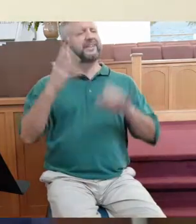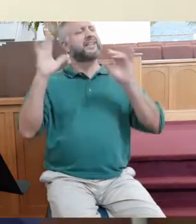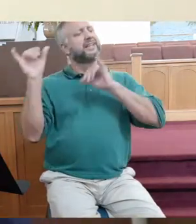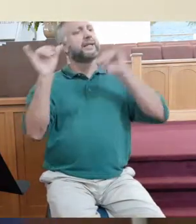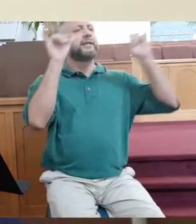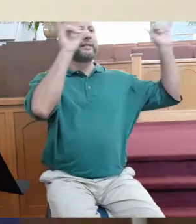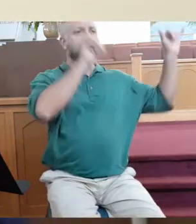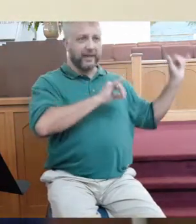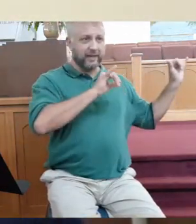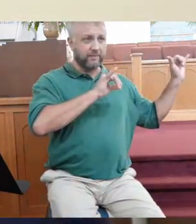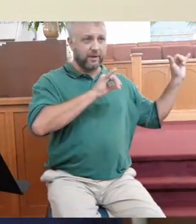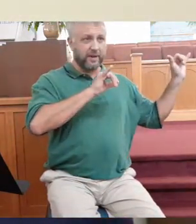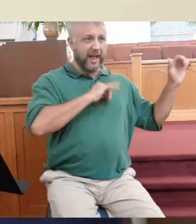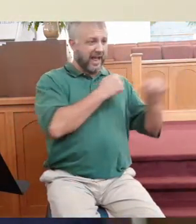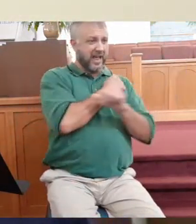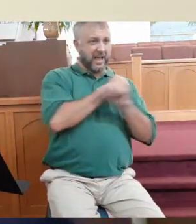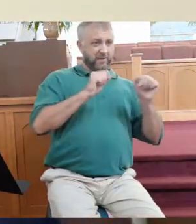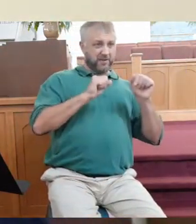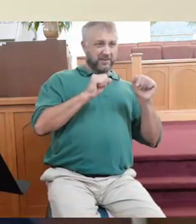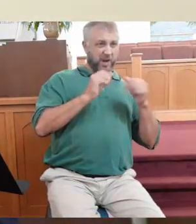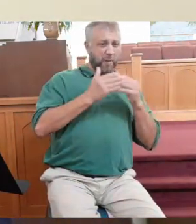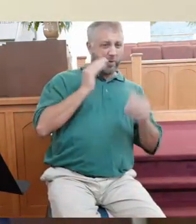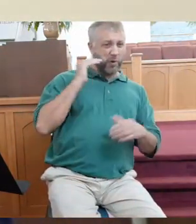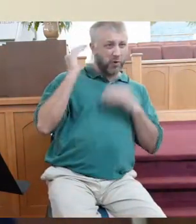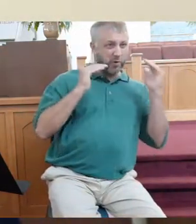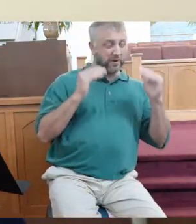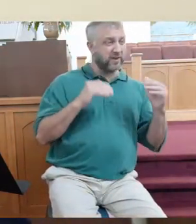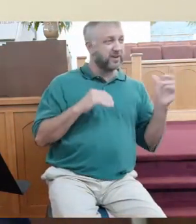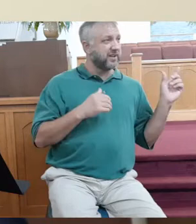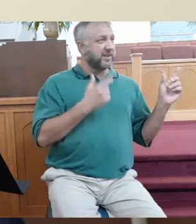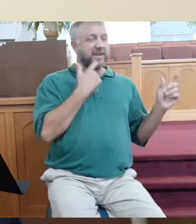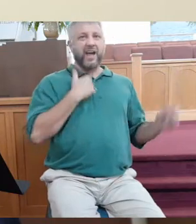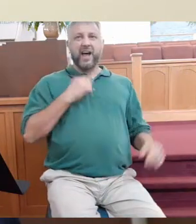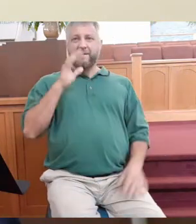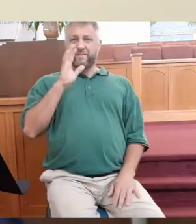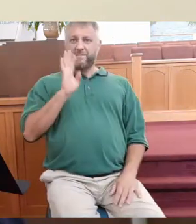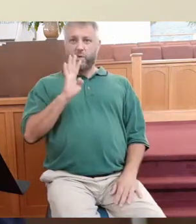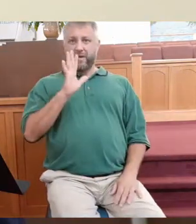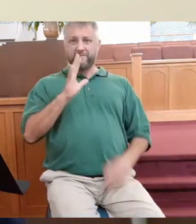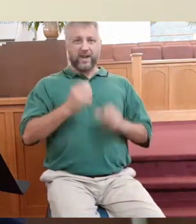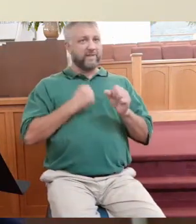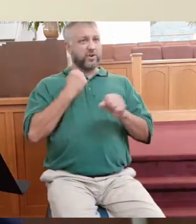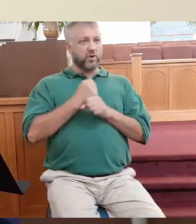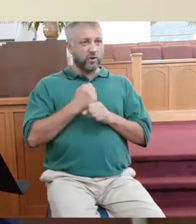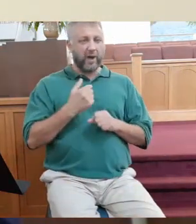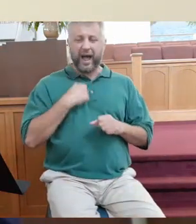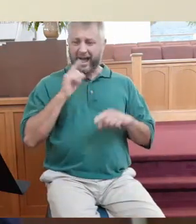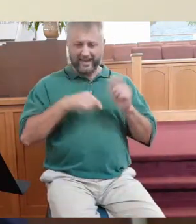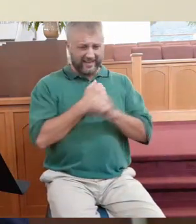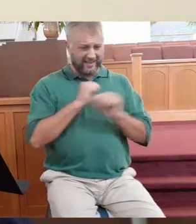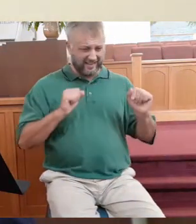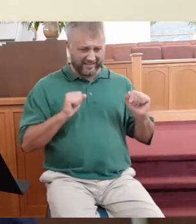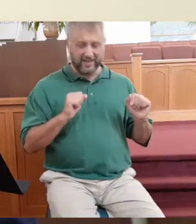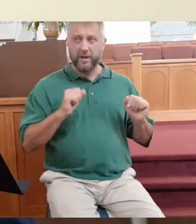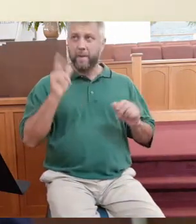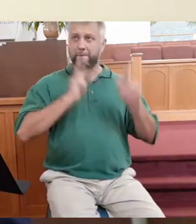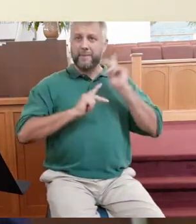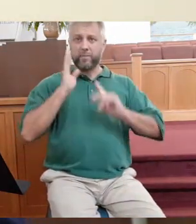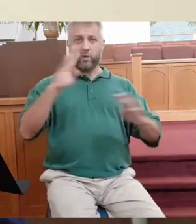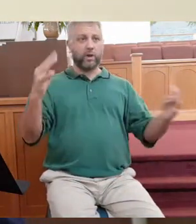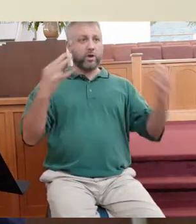And this morning, you may be sitting in these pews saying, Pastor, I'm 45 years old. I can't give my life to Jesus. The whole church will look at me like I'm crazy.